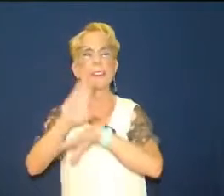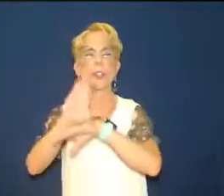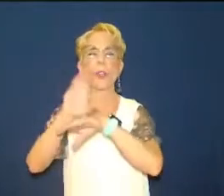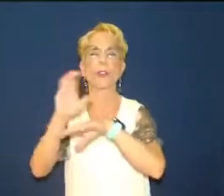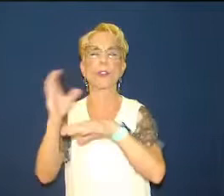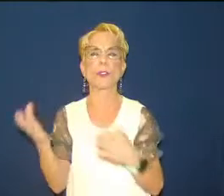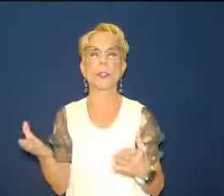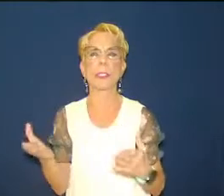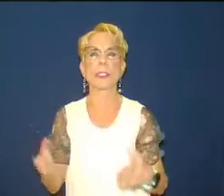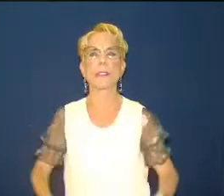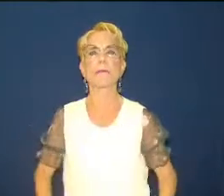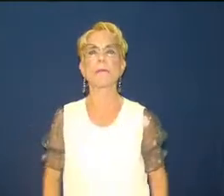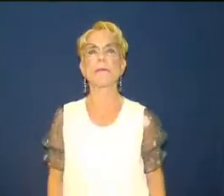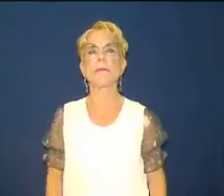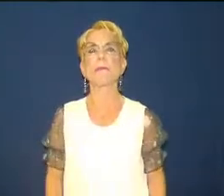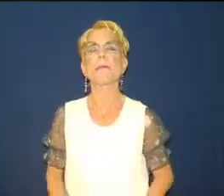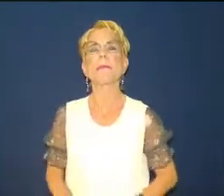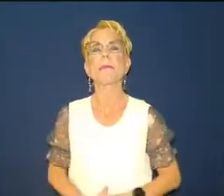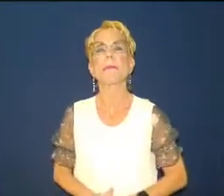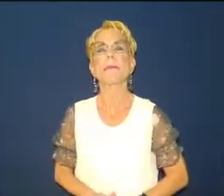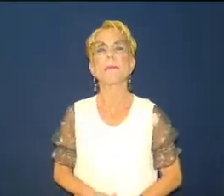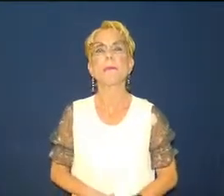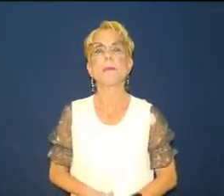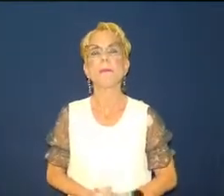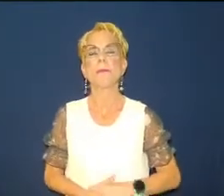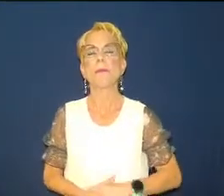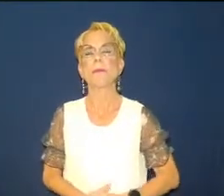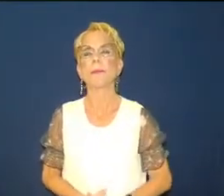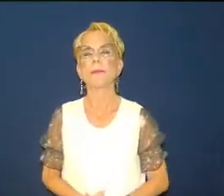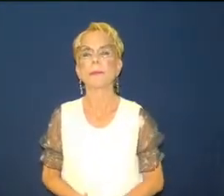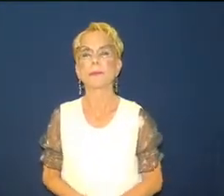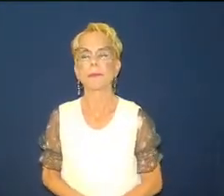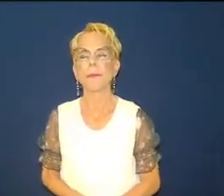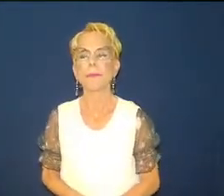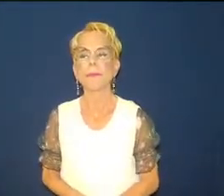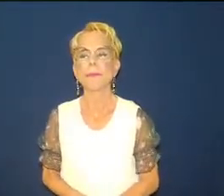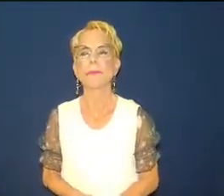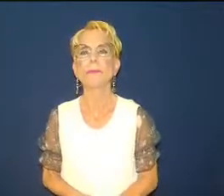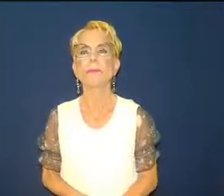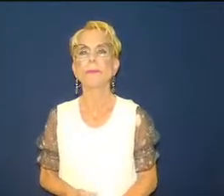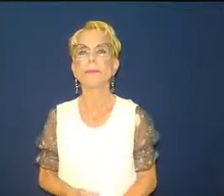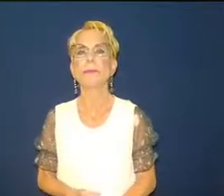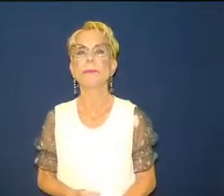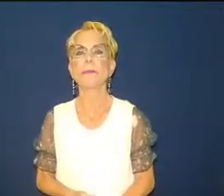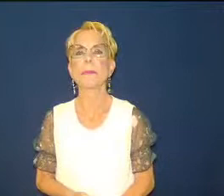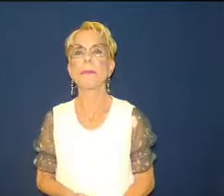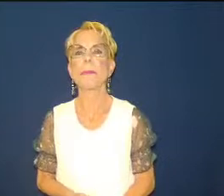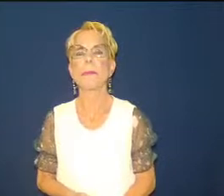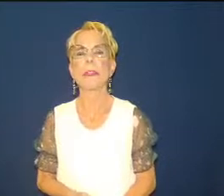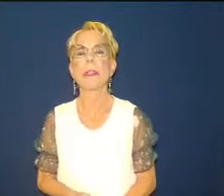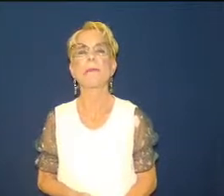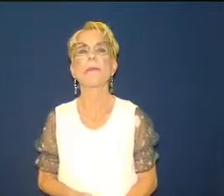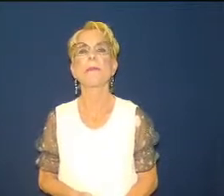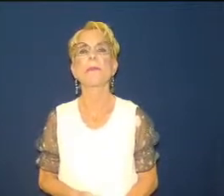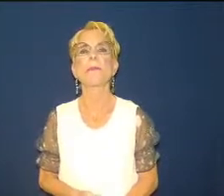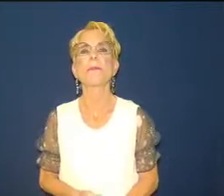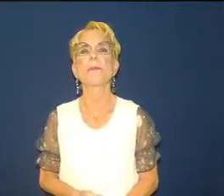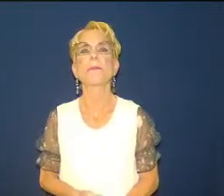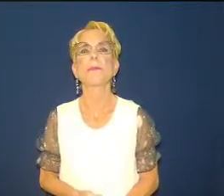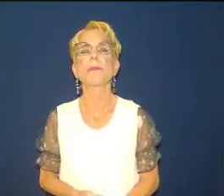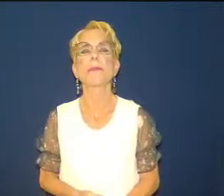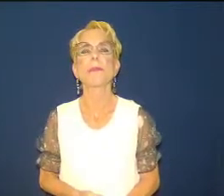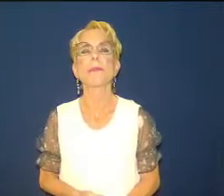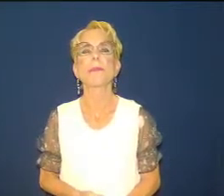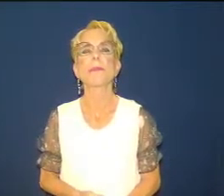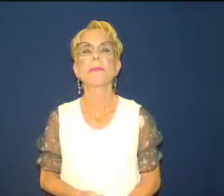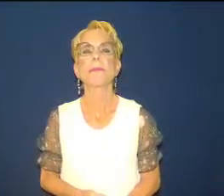death i teach a seminar in some of my consulting work called the autopsy of a